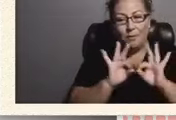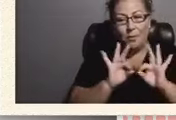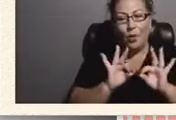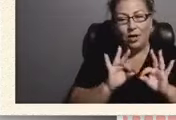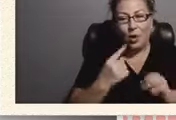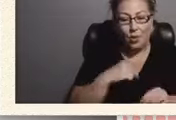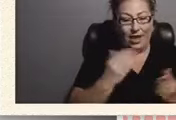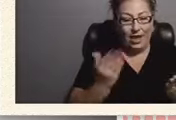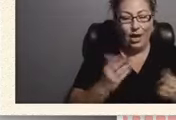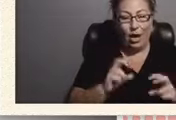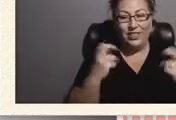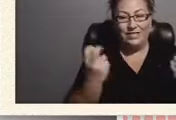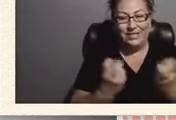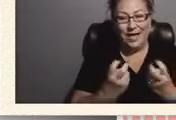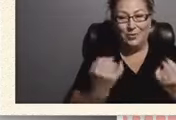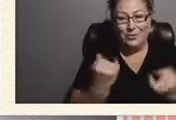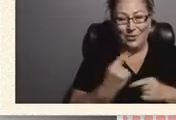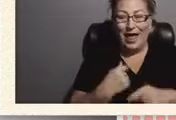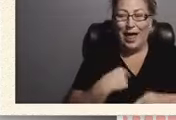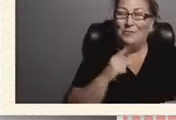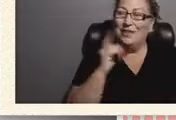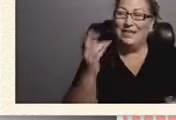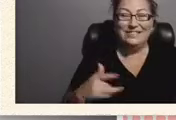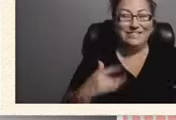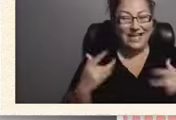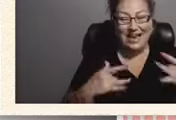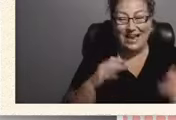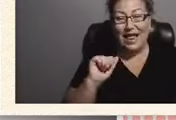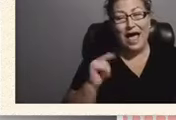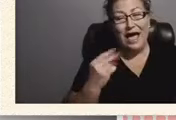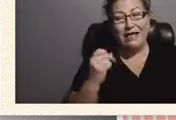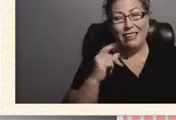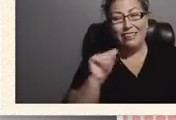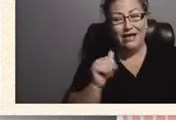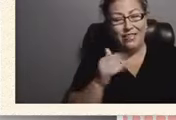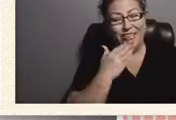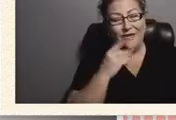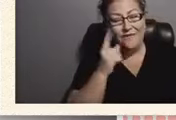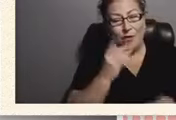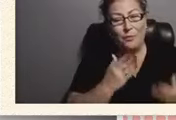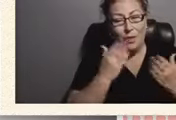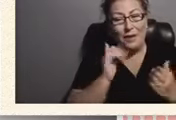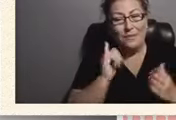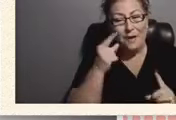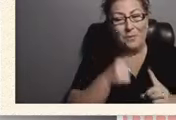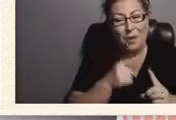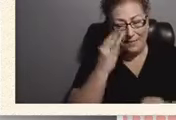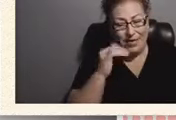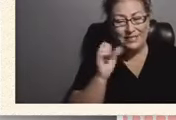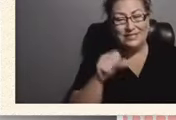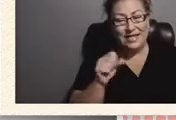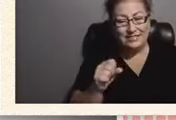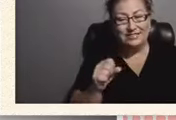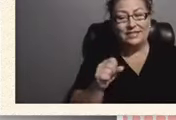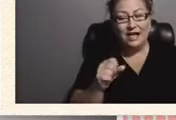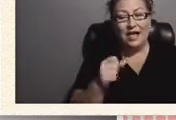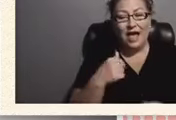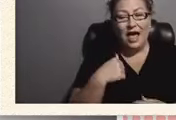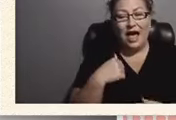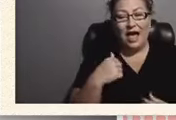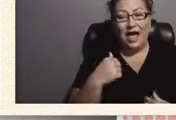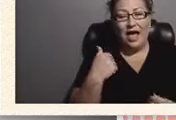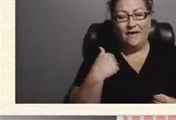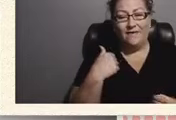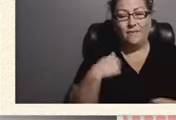excited so agatha thank you for bringing up that that point because yes um i have a my son has a